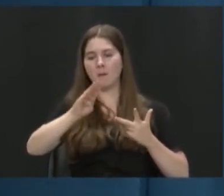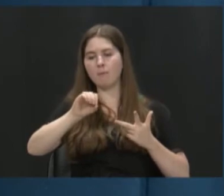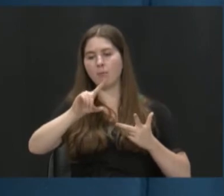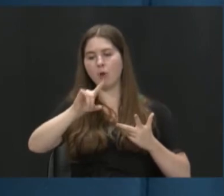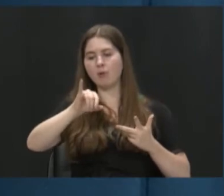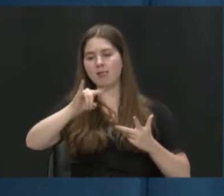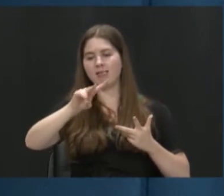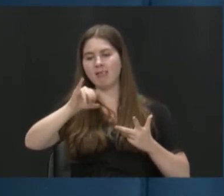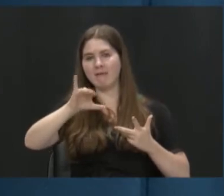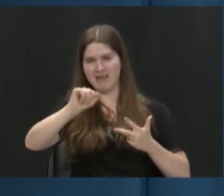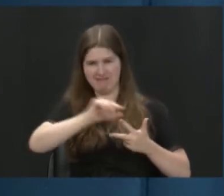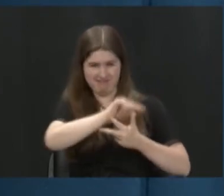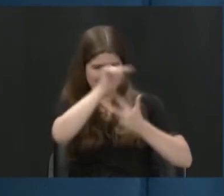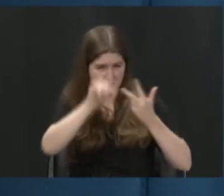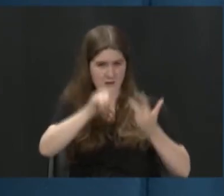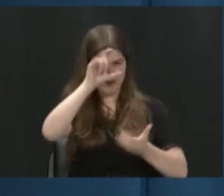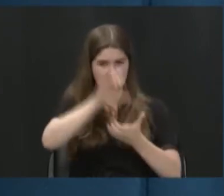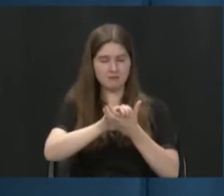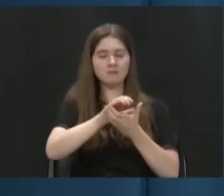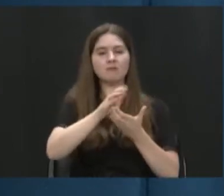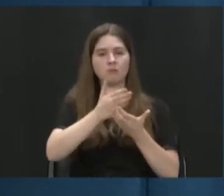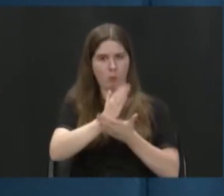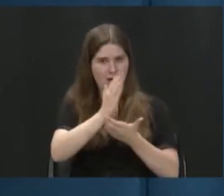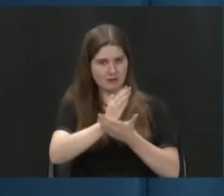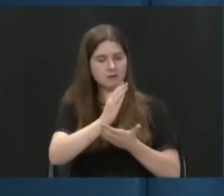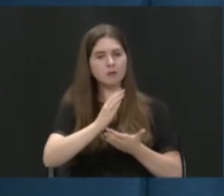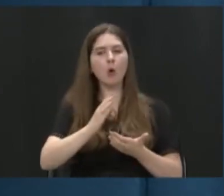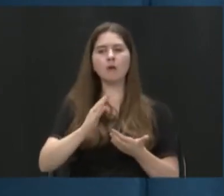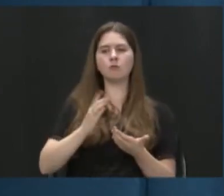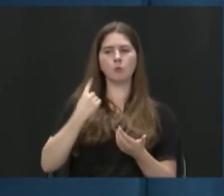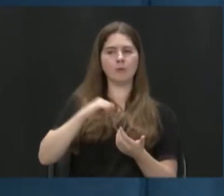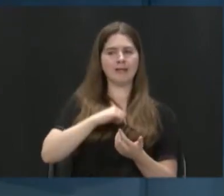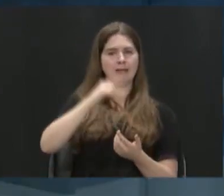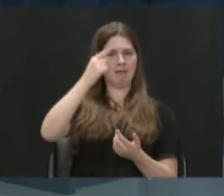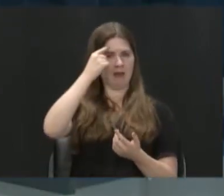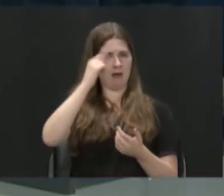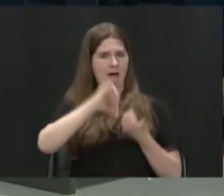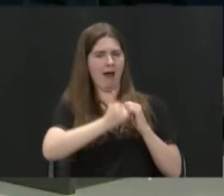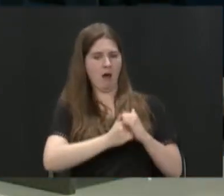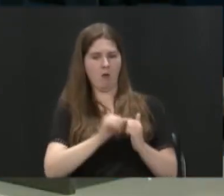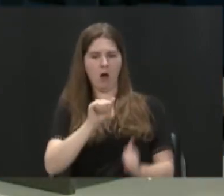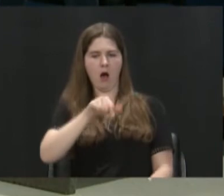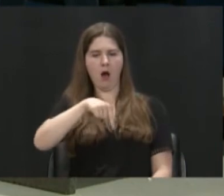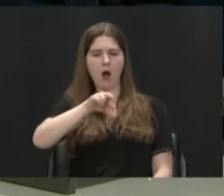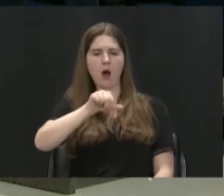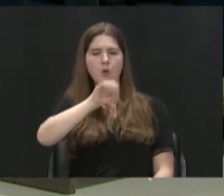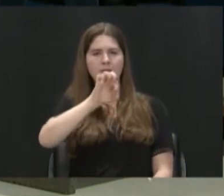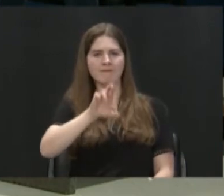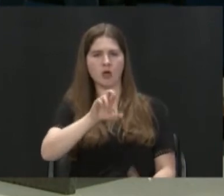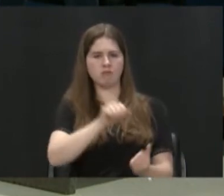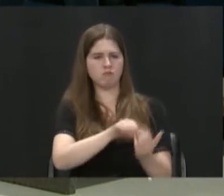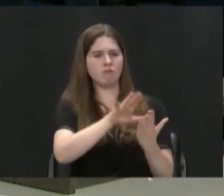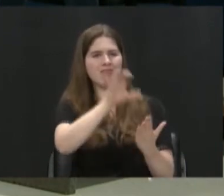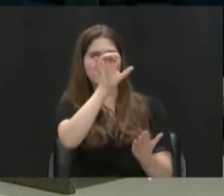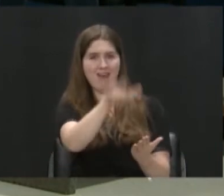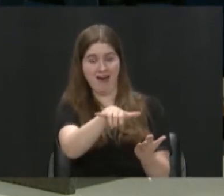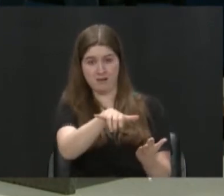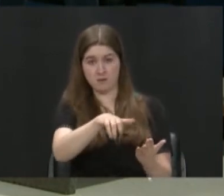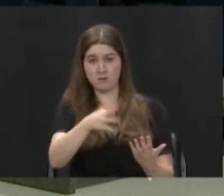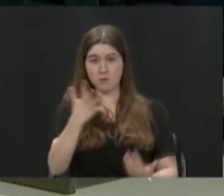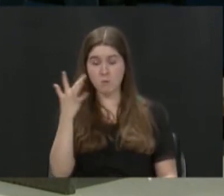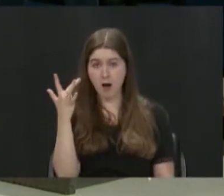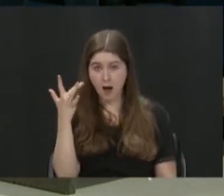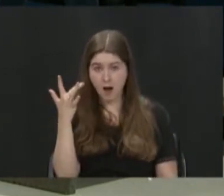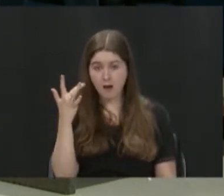think it's worth thinking about how our aquifer could potentially look at that because of the fact that it has